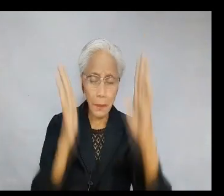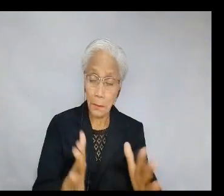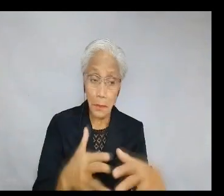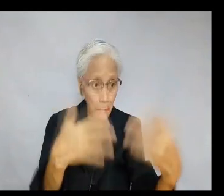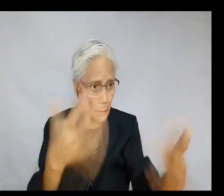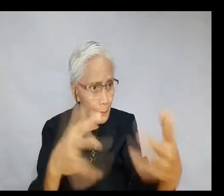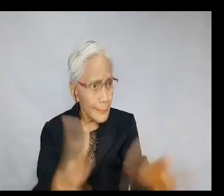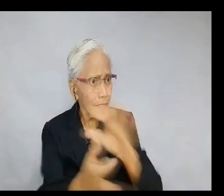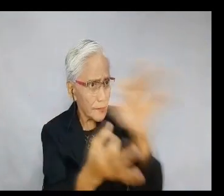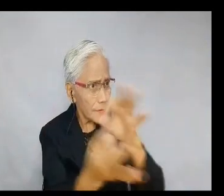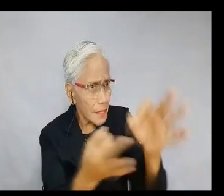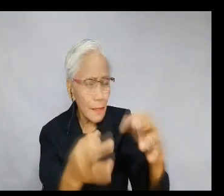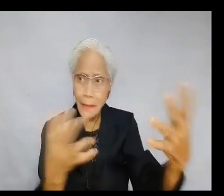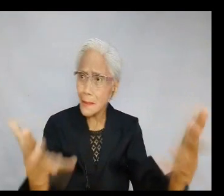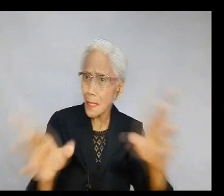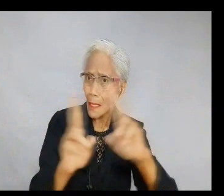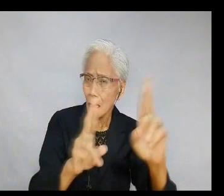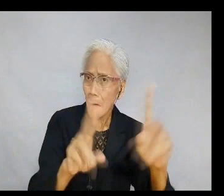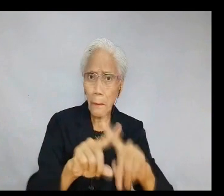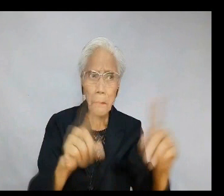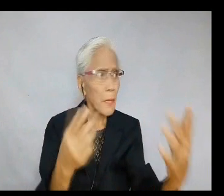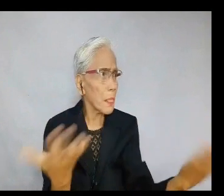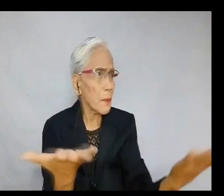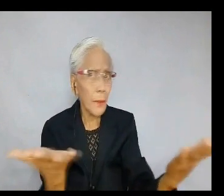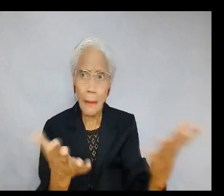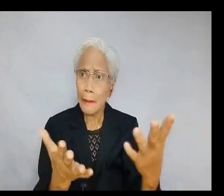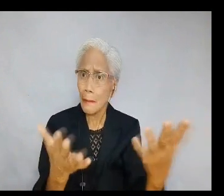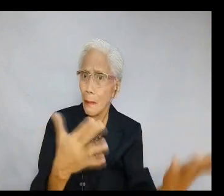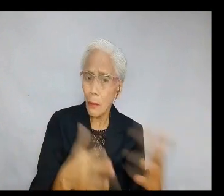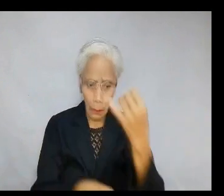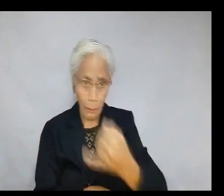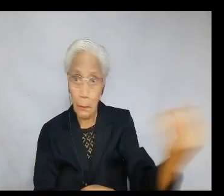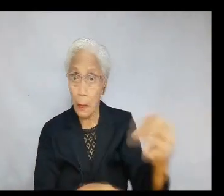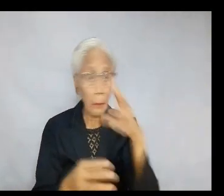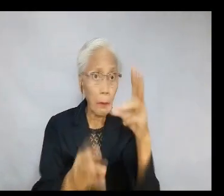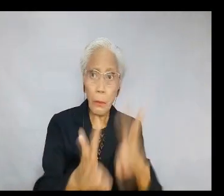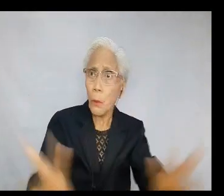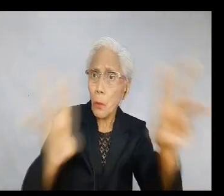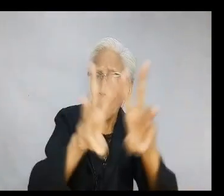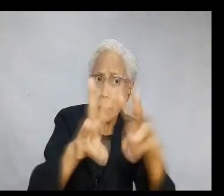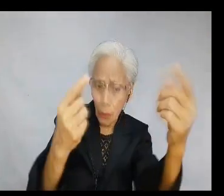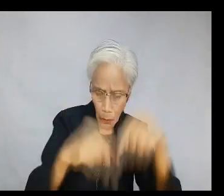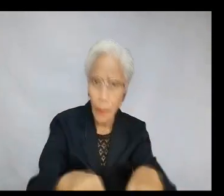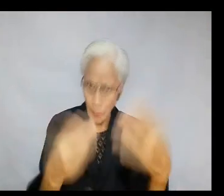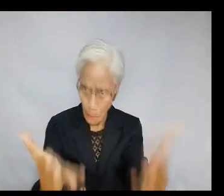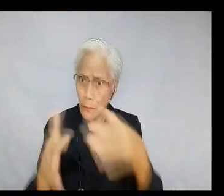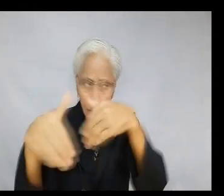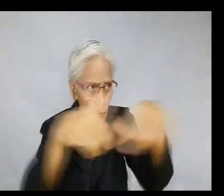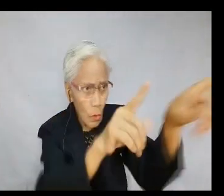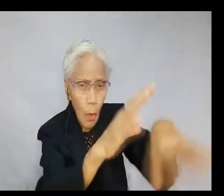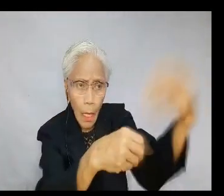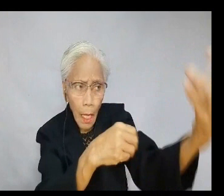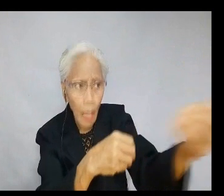The feast is ready, but those who were invited were not worthy to come. Go out, and therefore